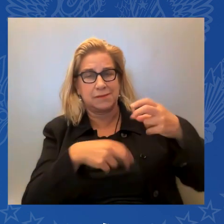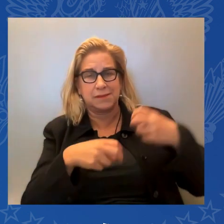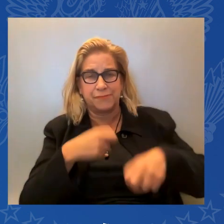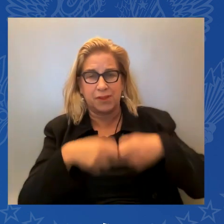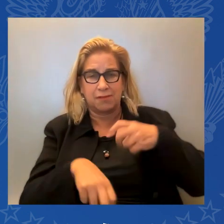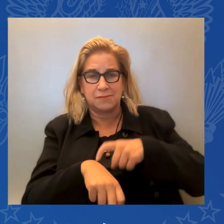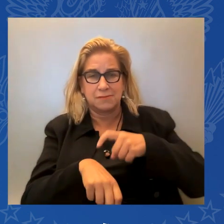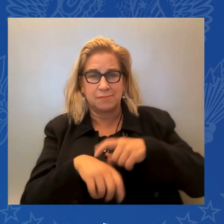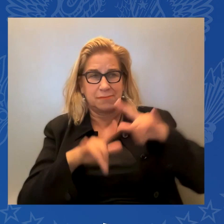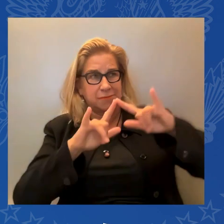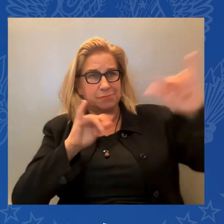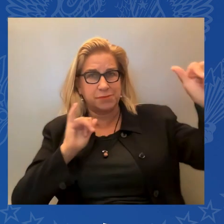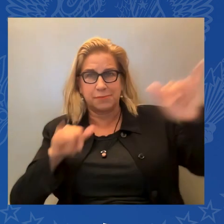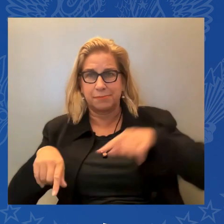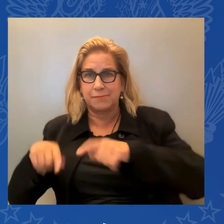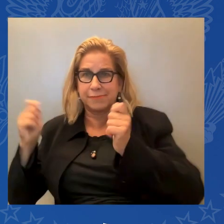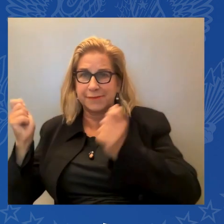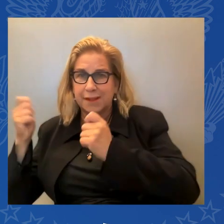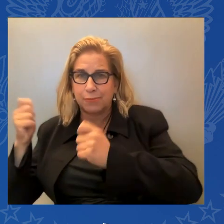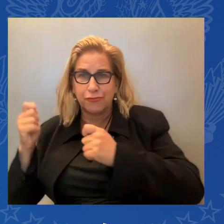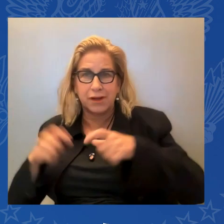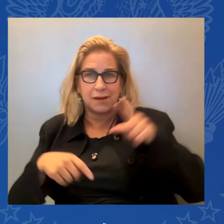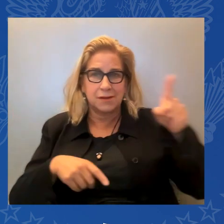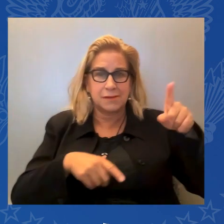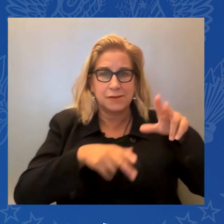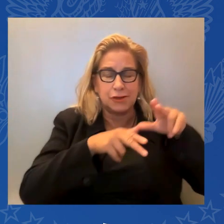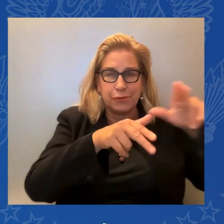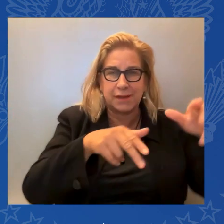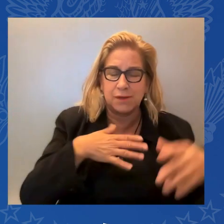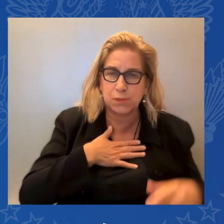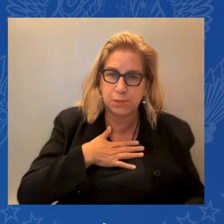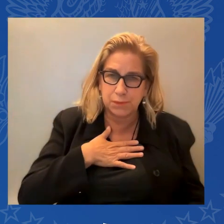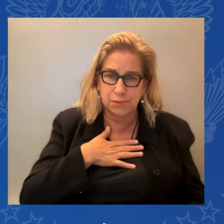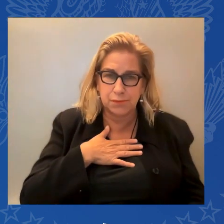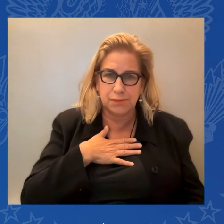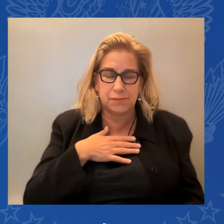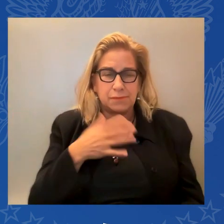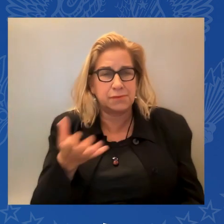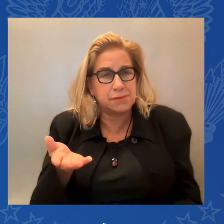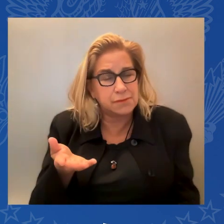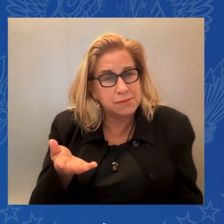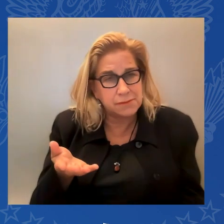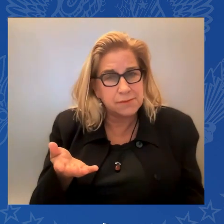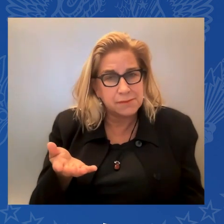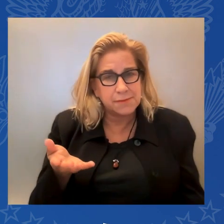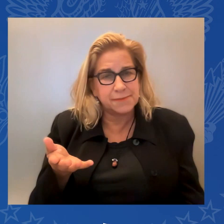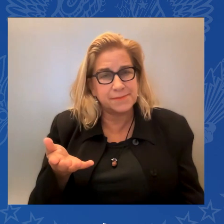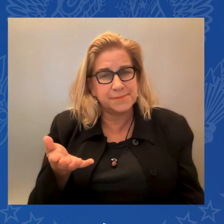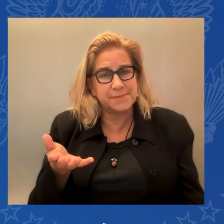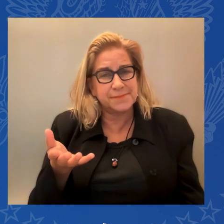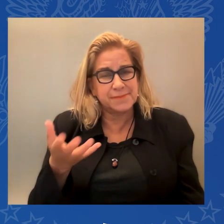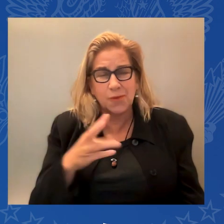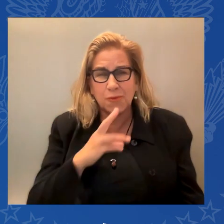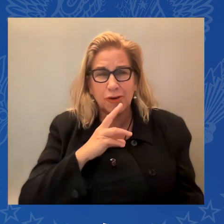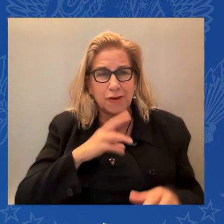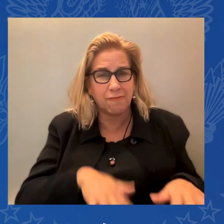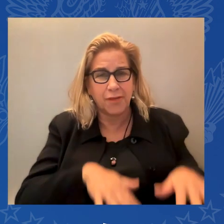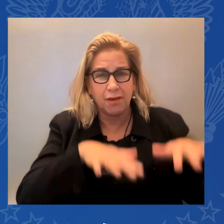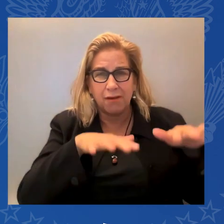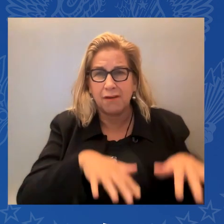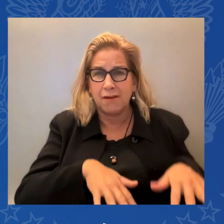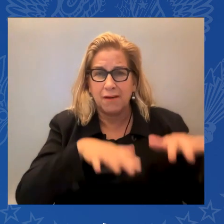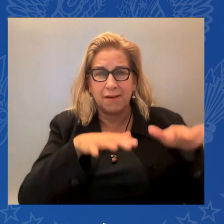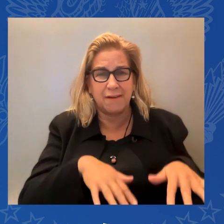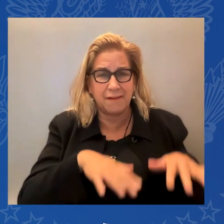hurricanes and the flooding and they're in our prayers. You know, I gave an update to the country